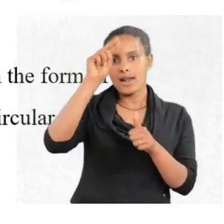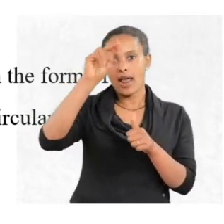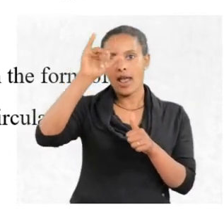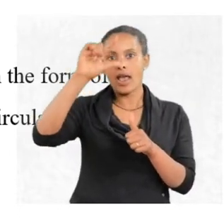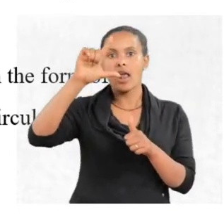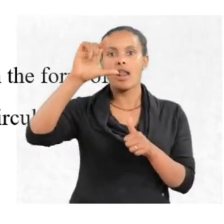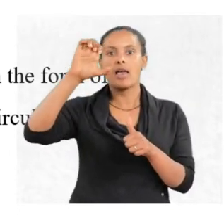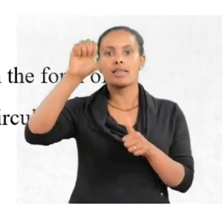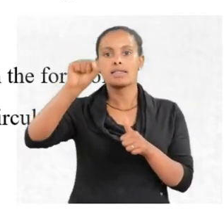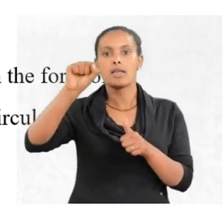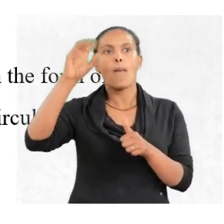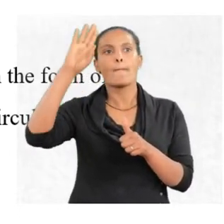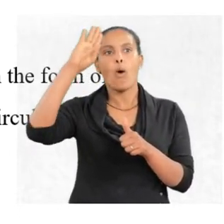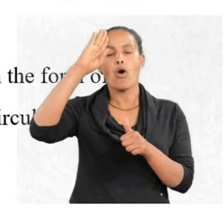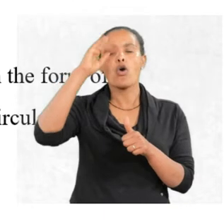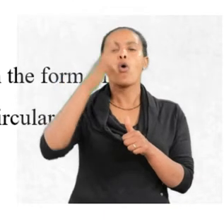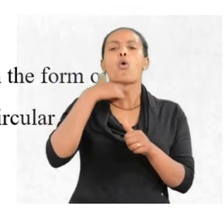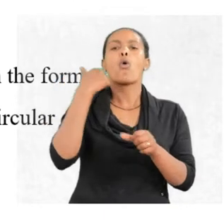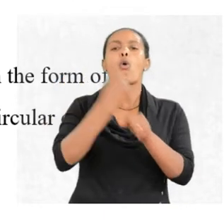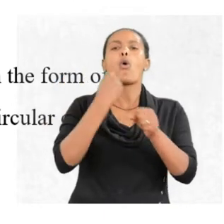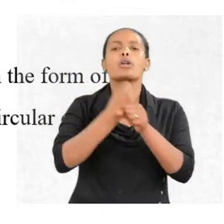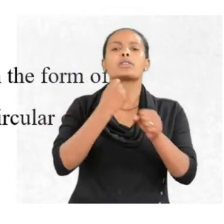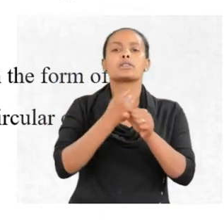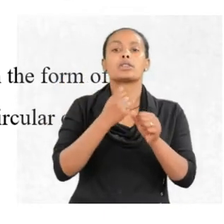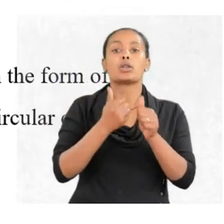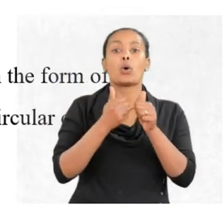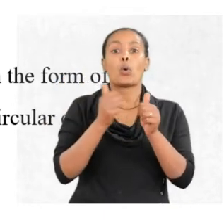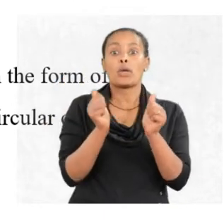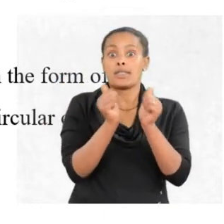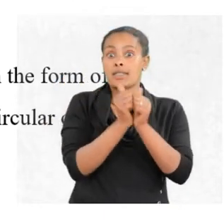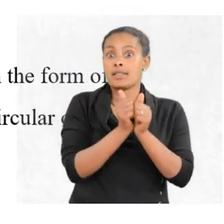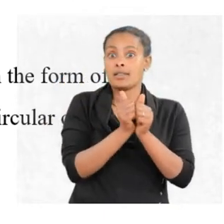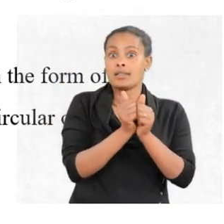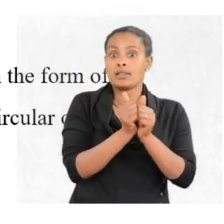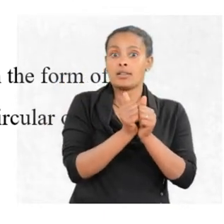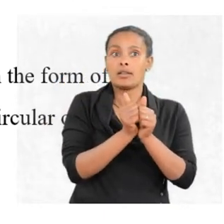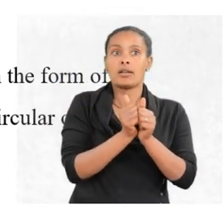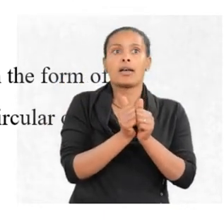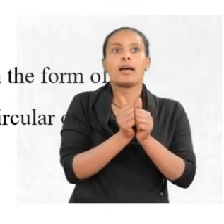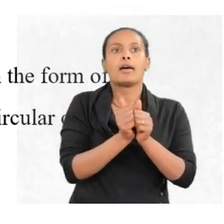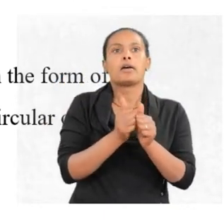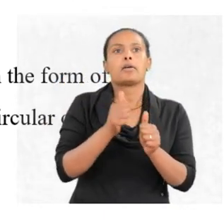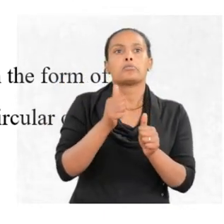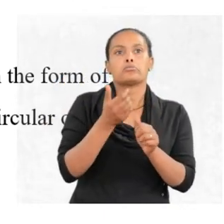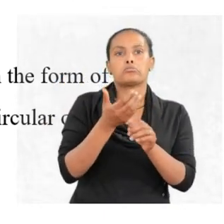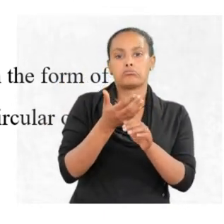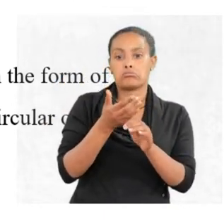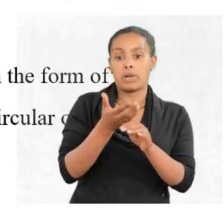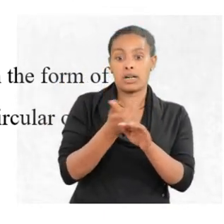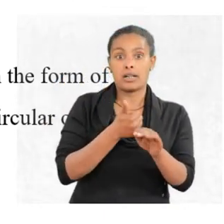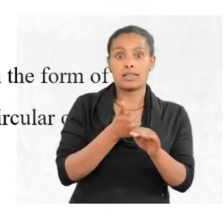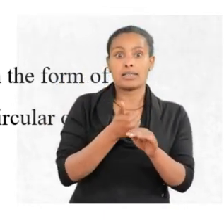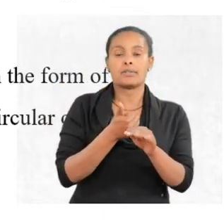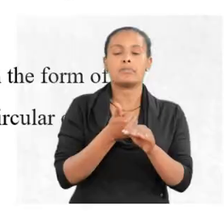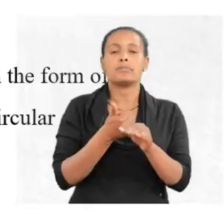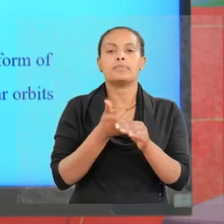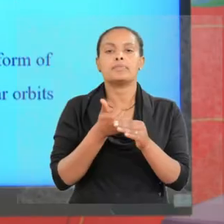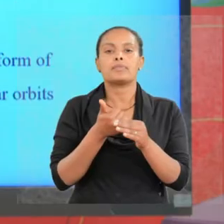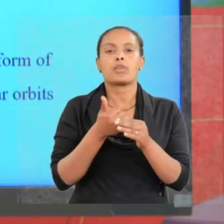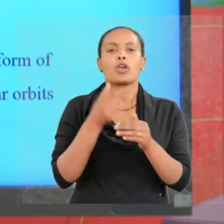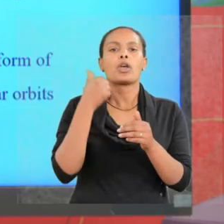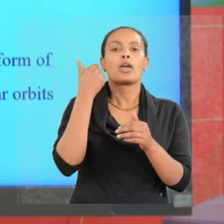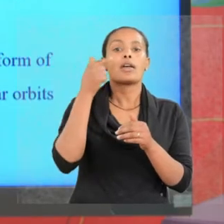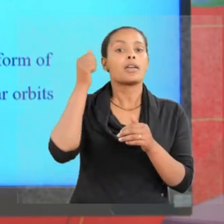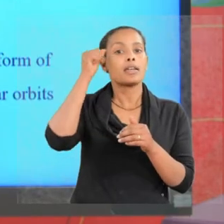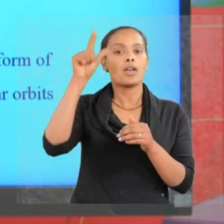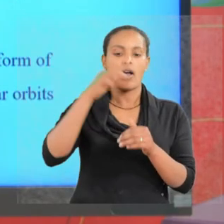who worked with Ernest Rutherford, he